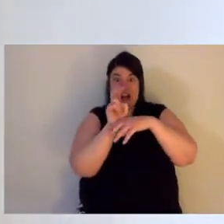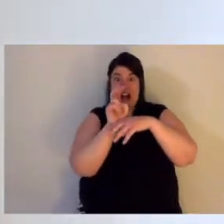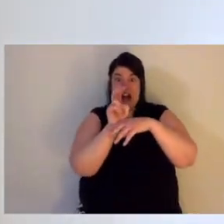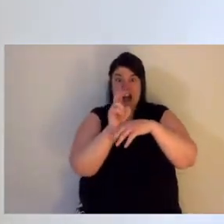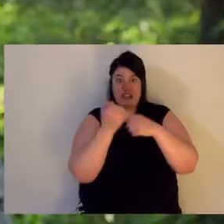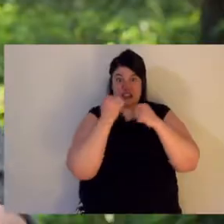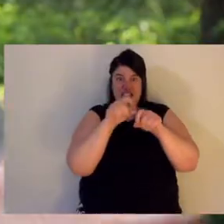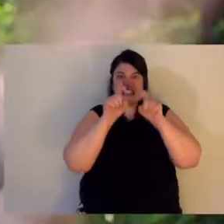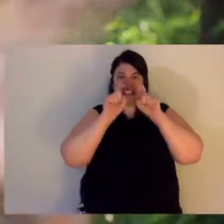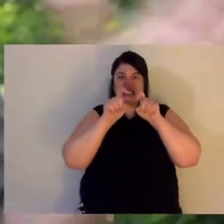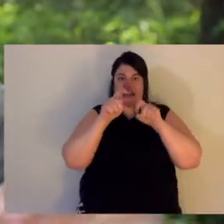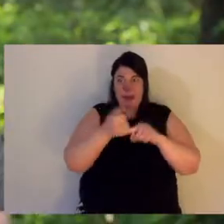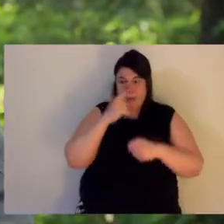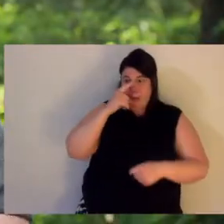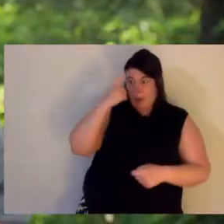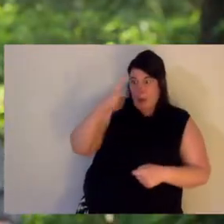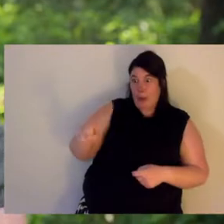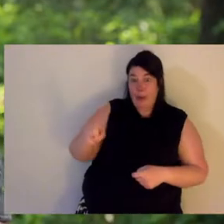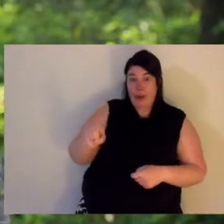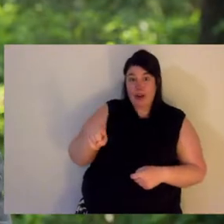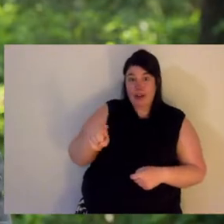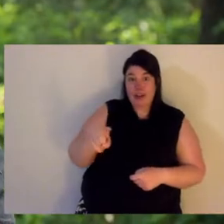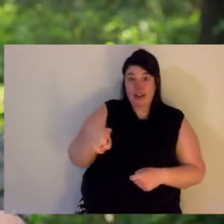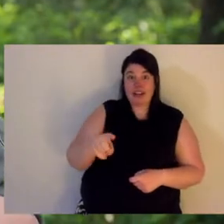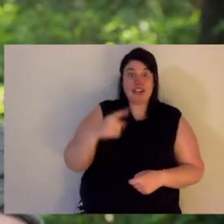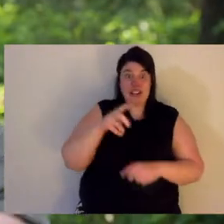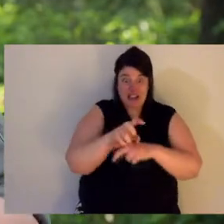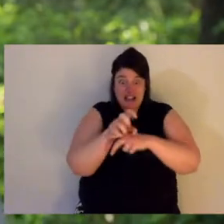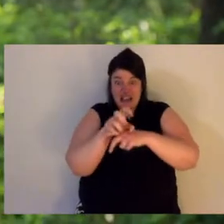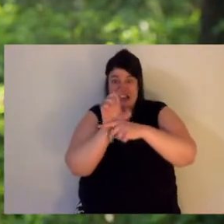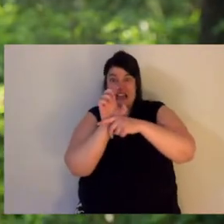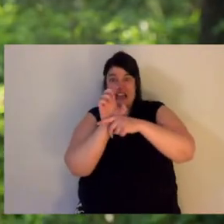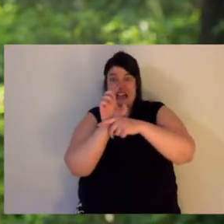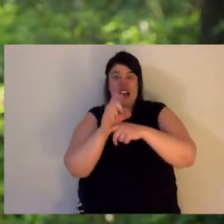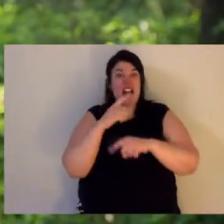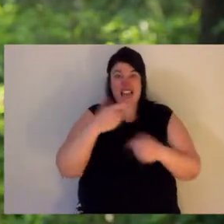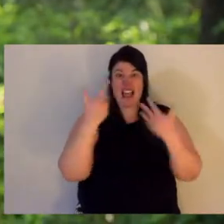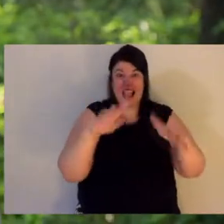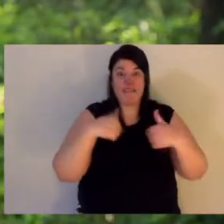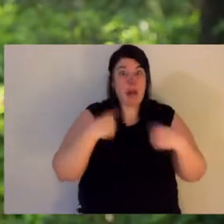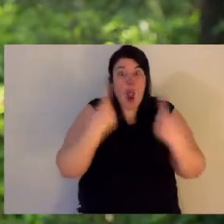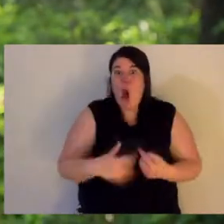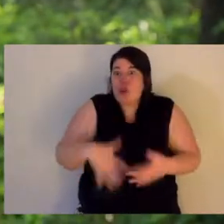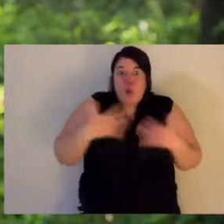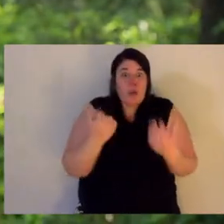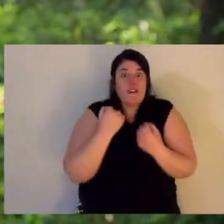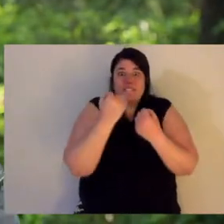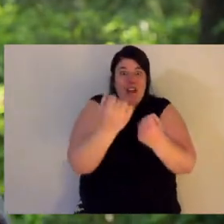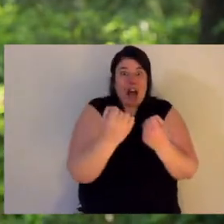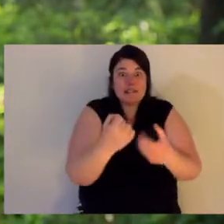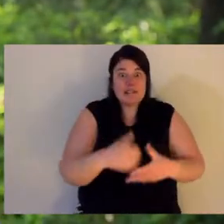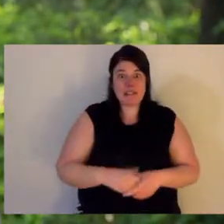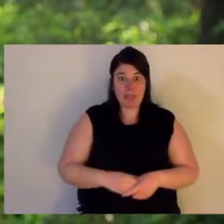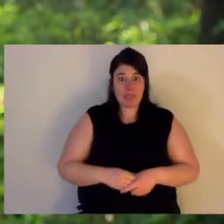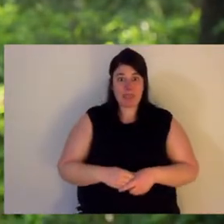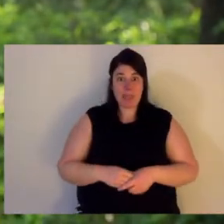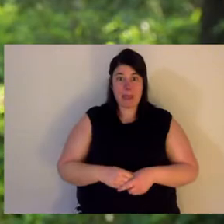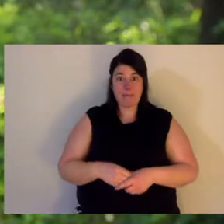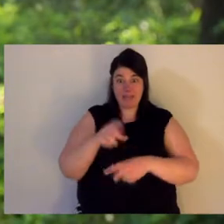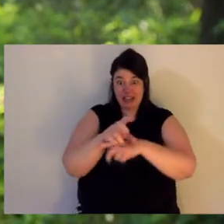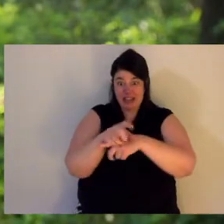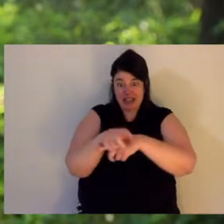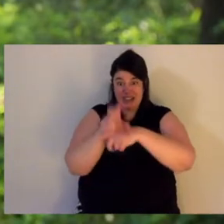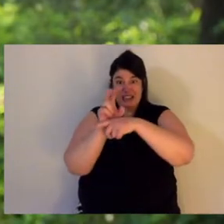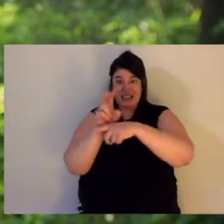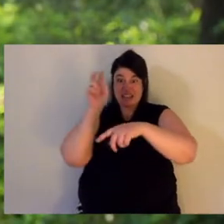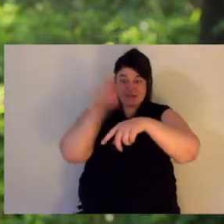they're trying to say? Leave me alone. I don't want to fight. Their venom is really designed for killing their prey and beginning to digest it from